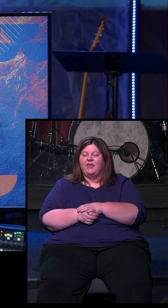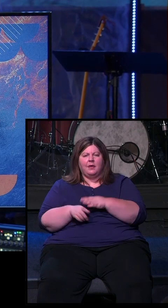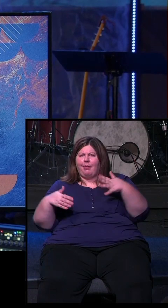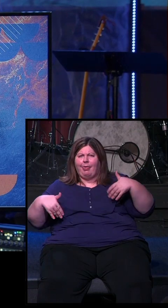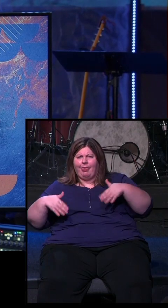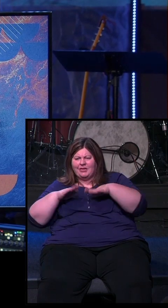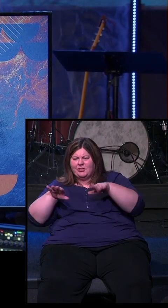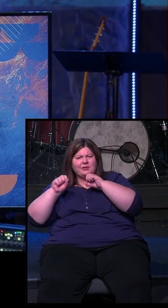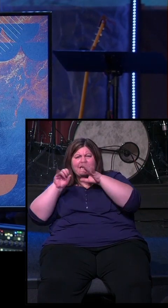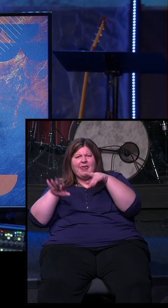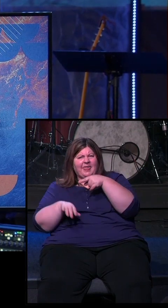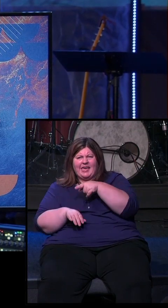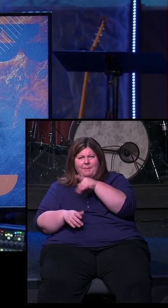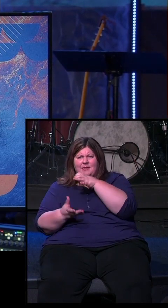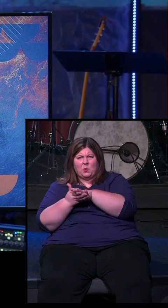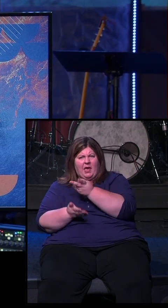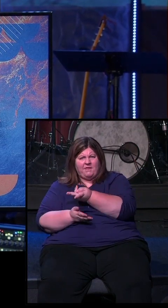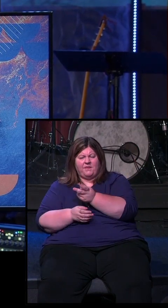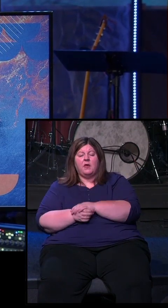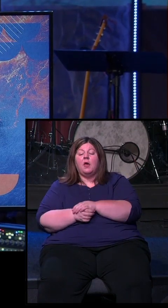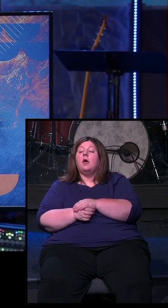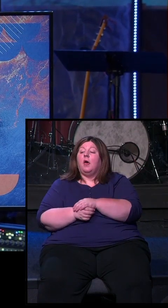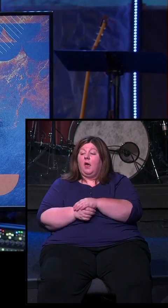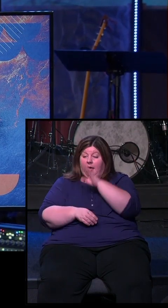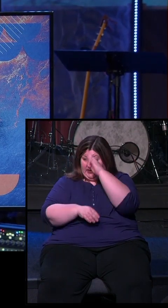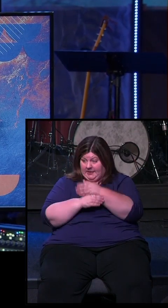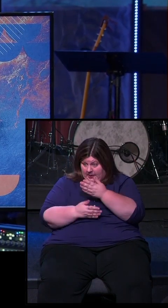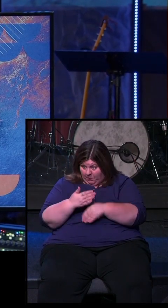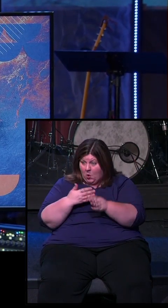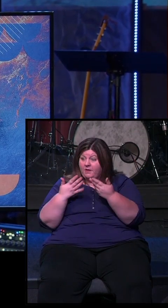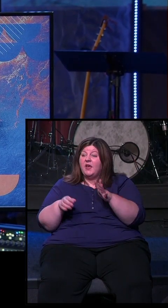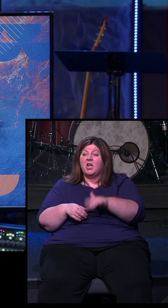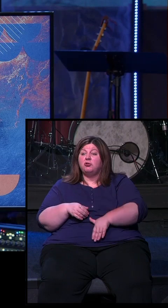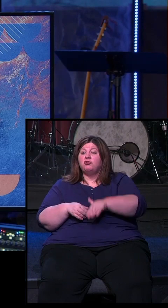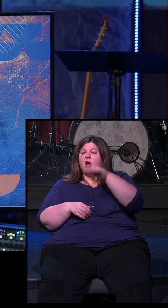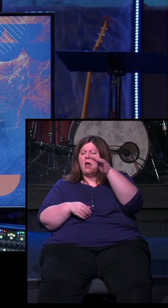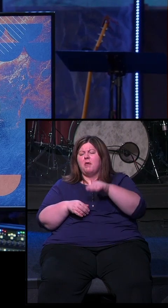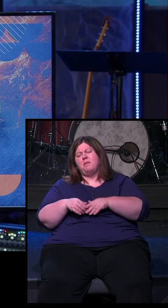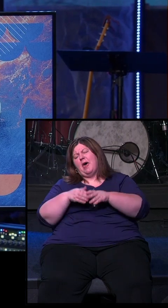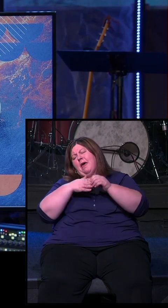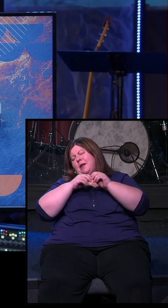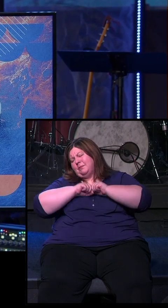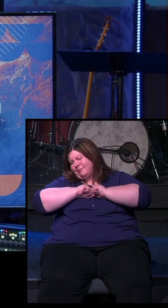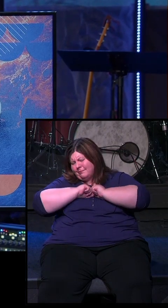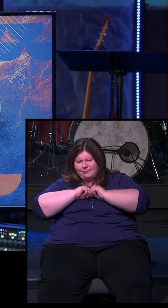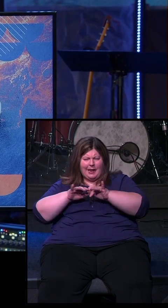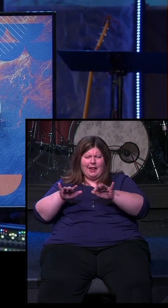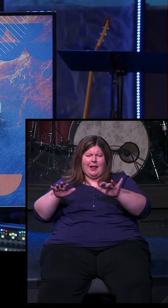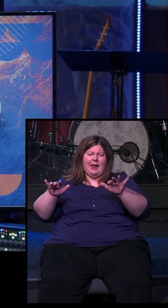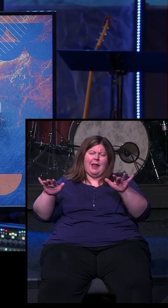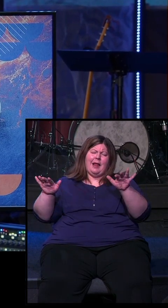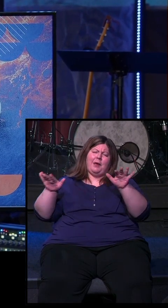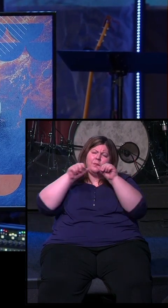a son. And when that son was born, that son would become the father of a great nation and the entire world would be blessed through their